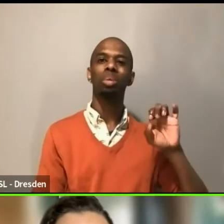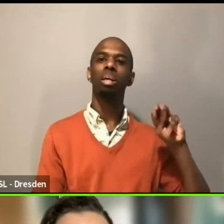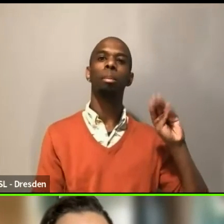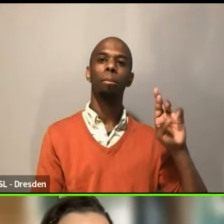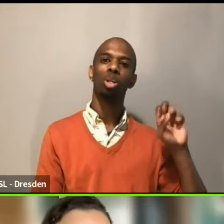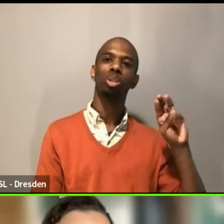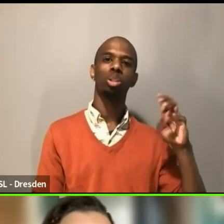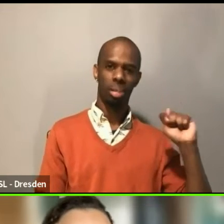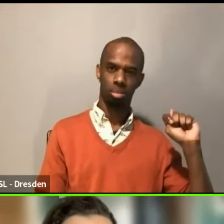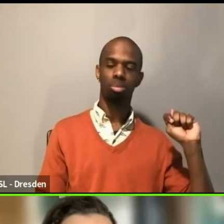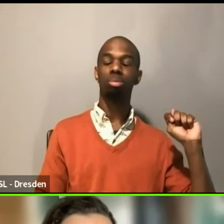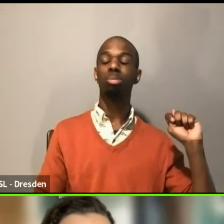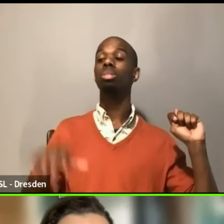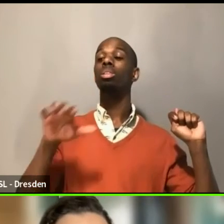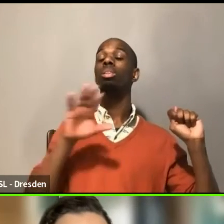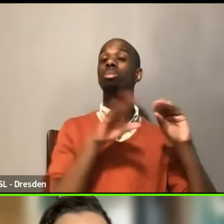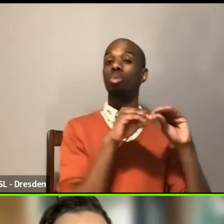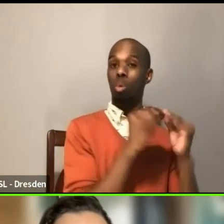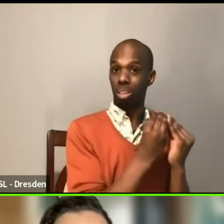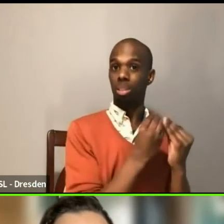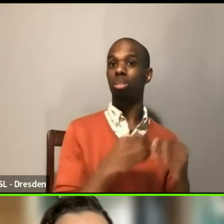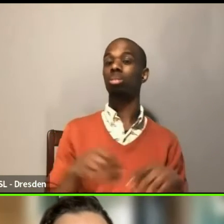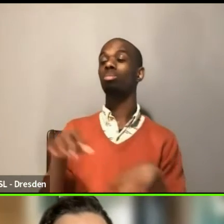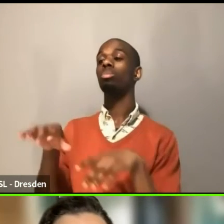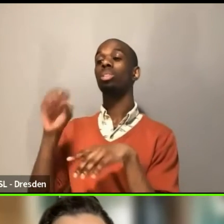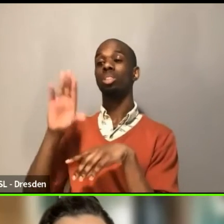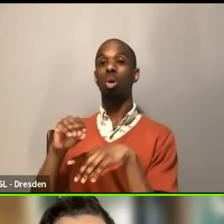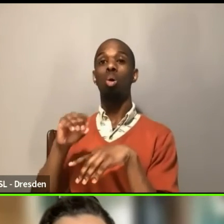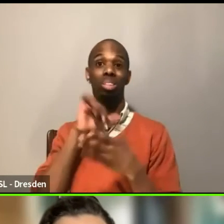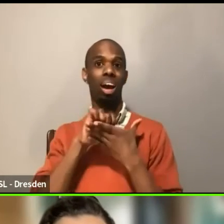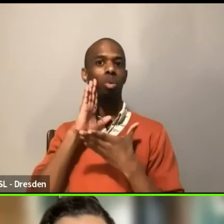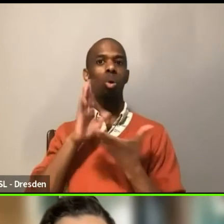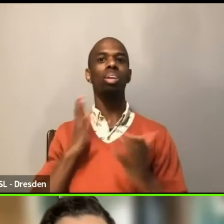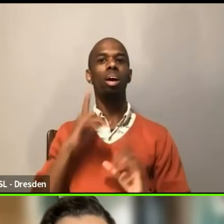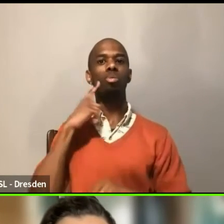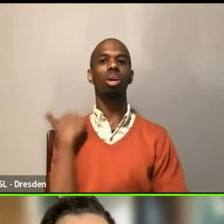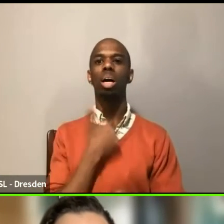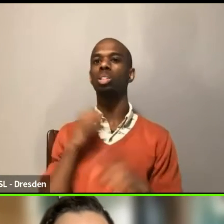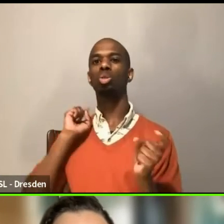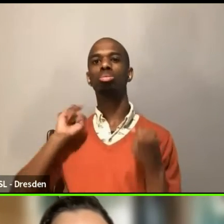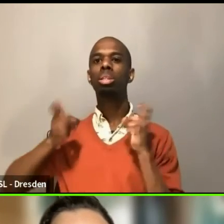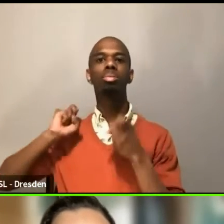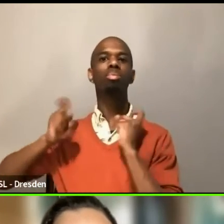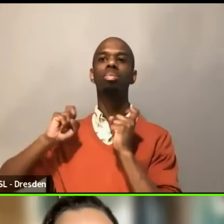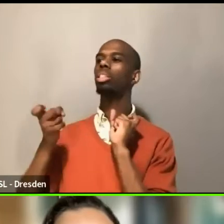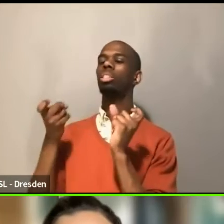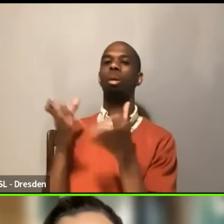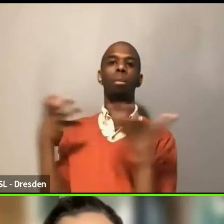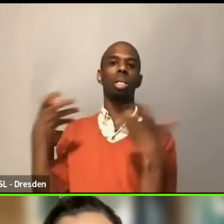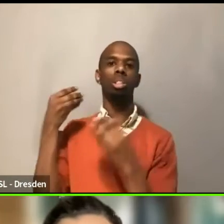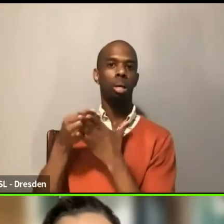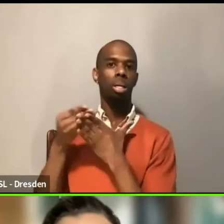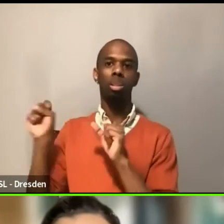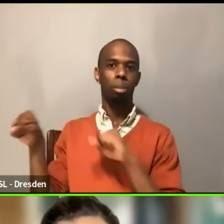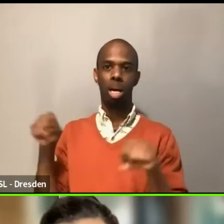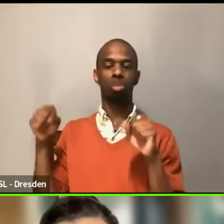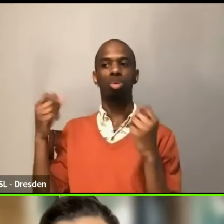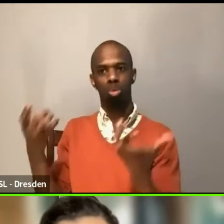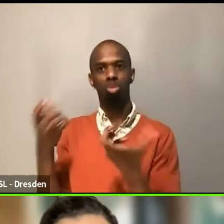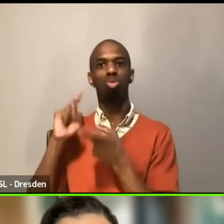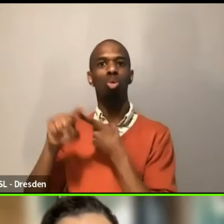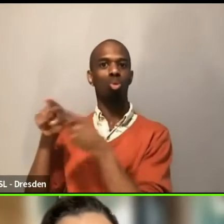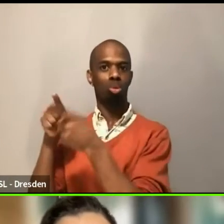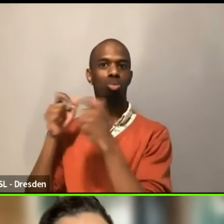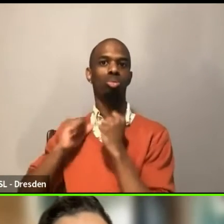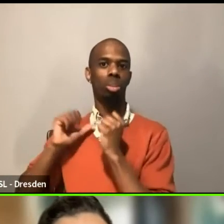uh, as much, as much money as we can give them. But I think other organizations have done differently as well. Um, I will give a hot tip here.